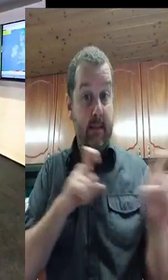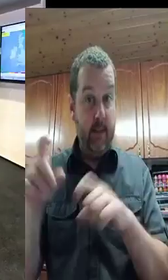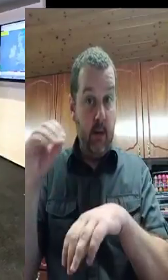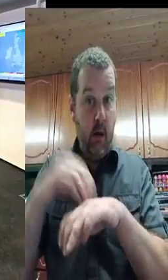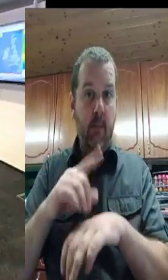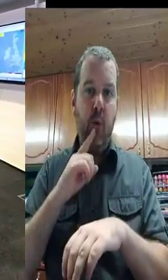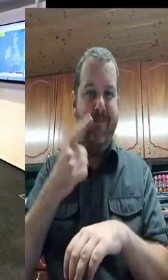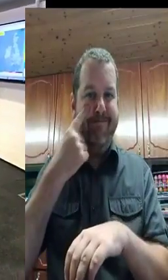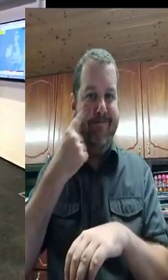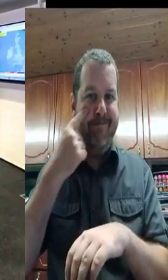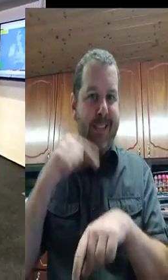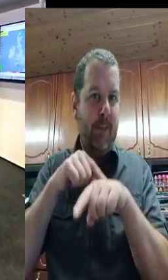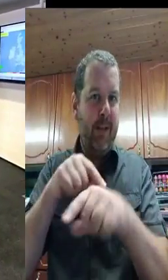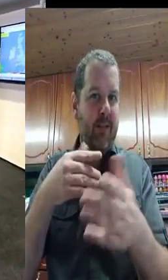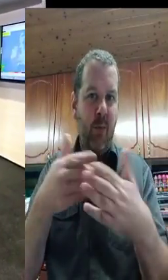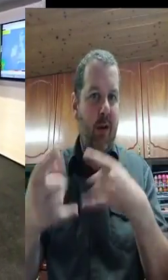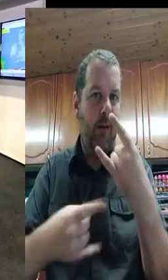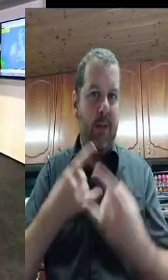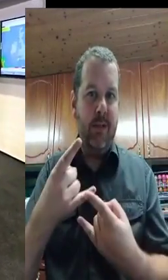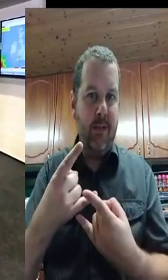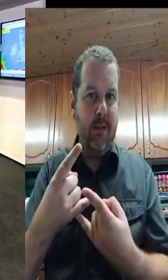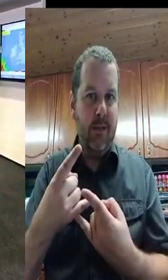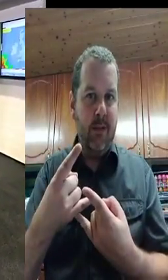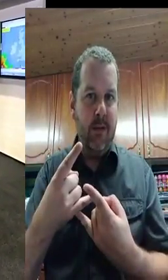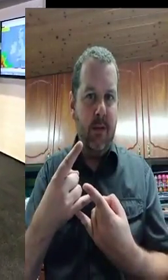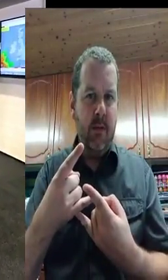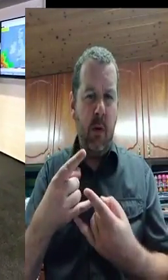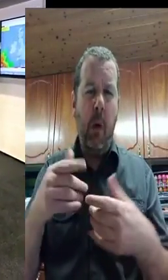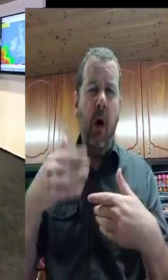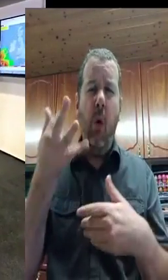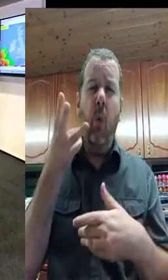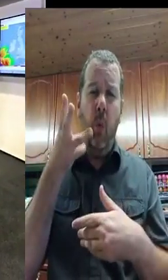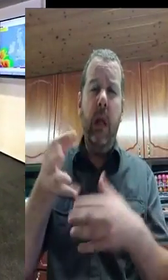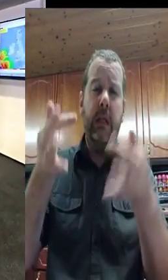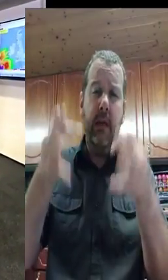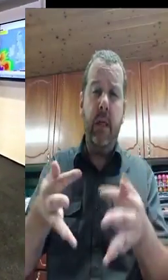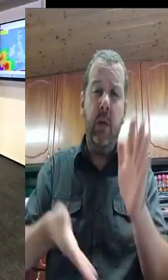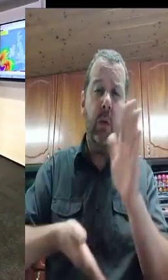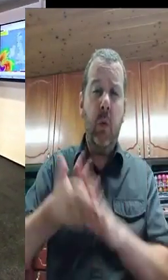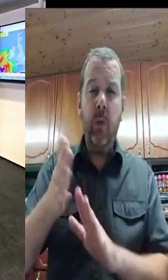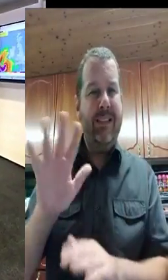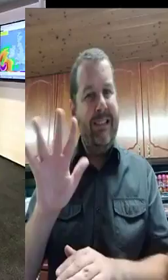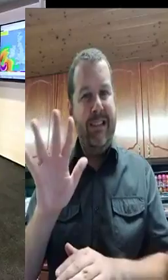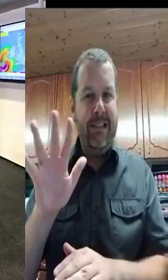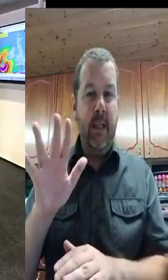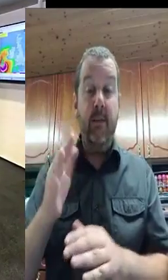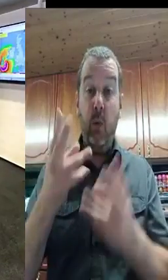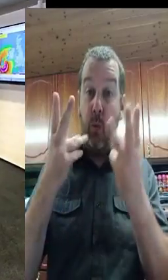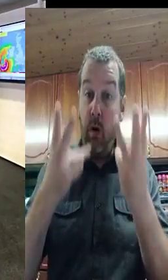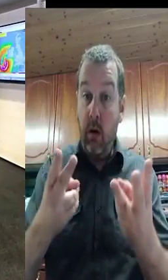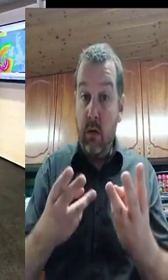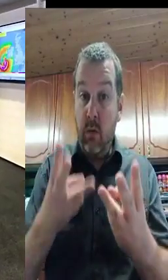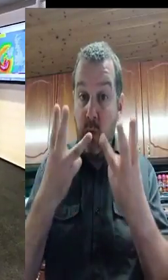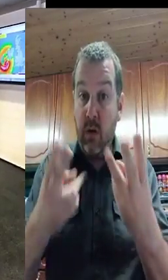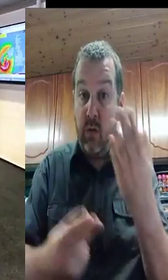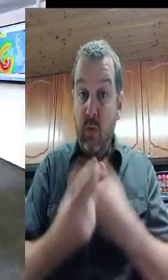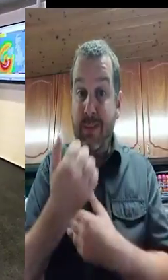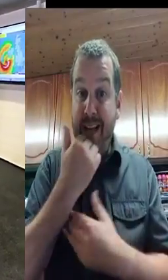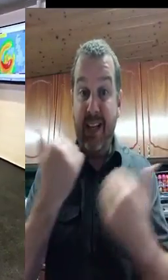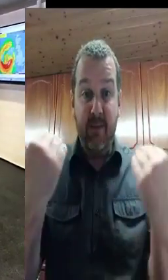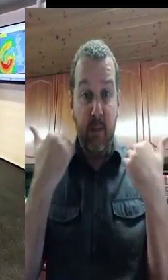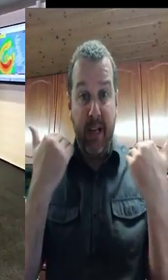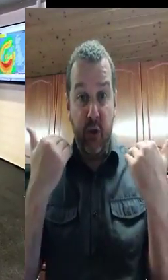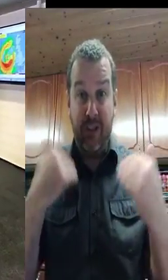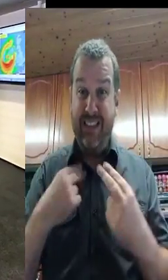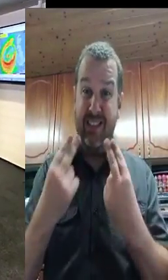is tied down as best you can. Let the farmers bring it inside or whatever. It's just in severe weather, something heavy could become a dangerous missile